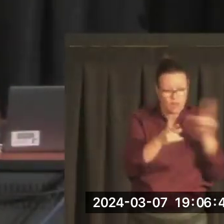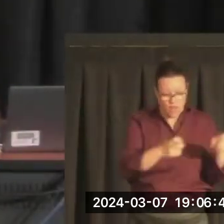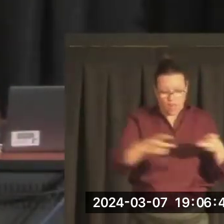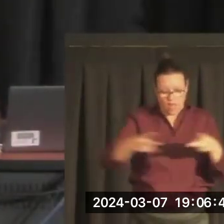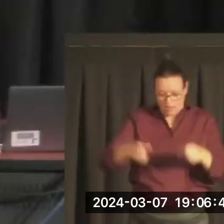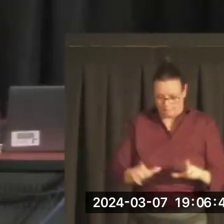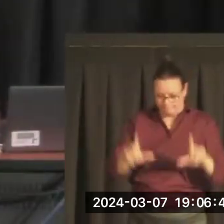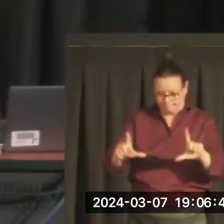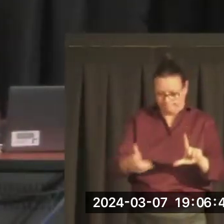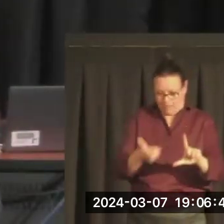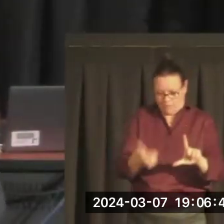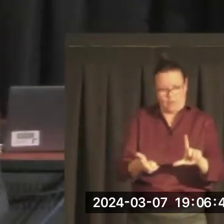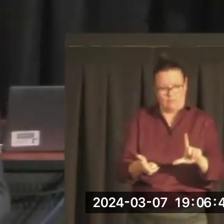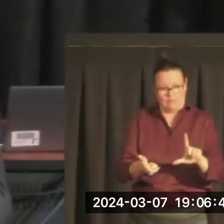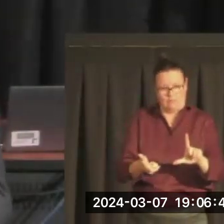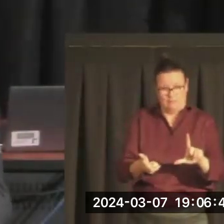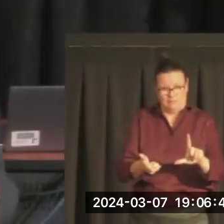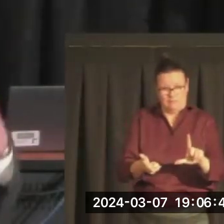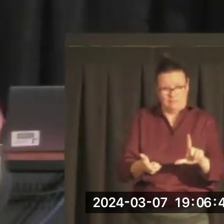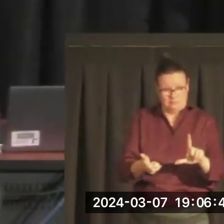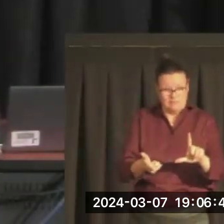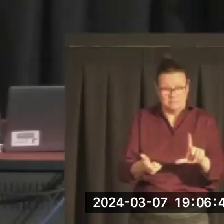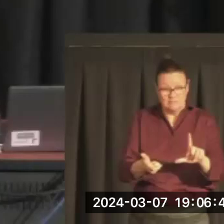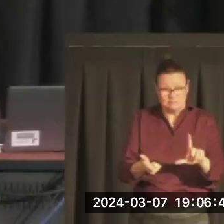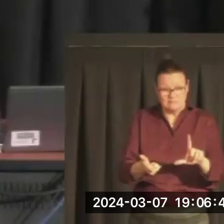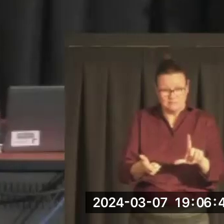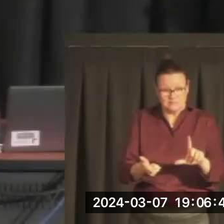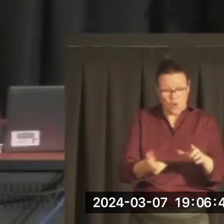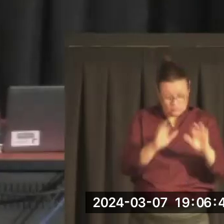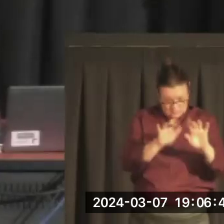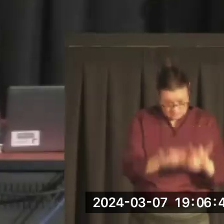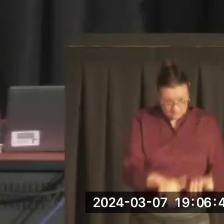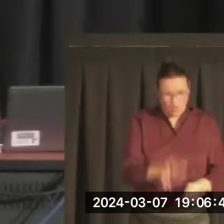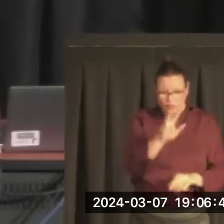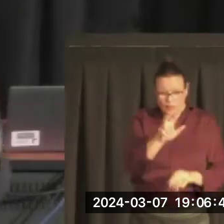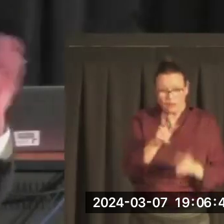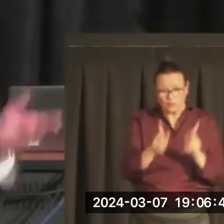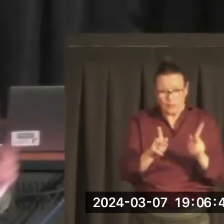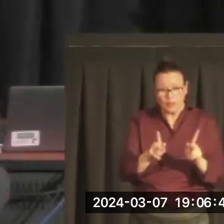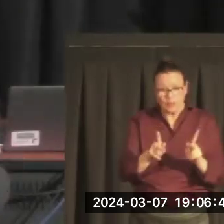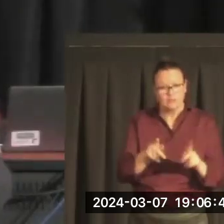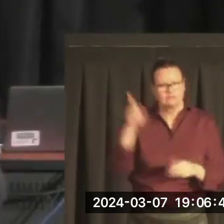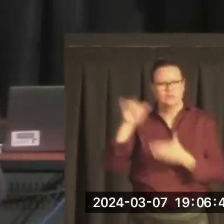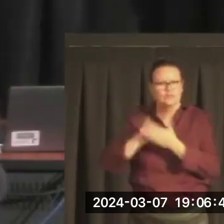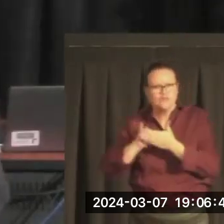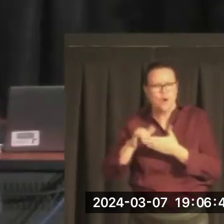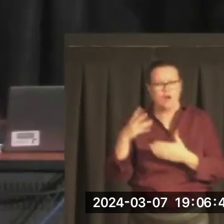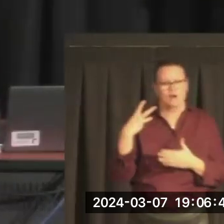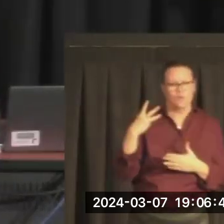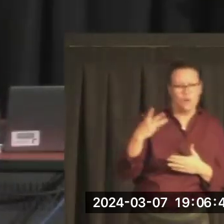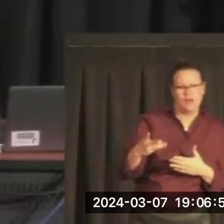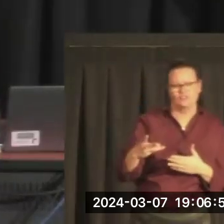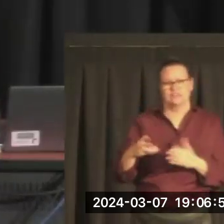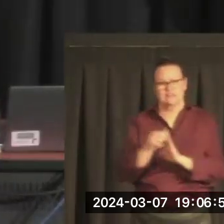the world, according to the registry. In the United States, there are people in New York, in Washington, Virginia,